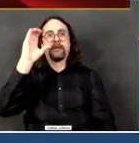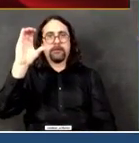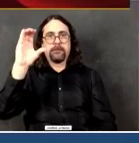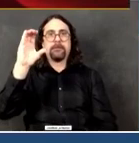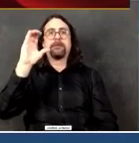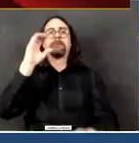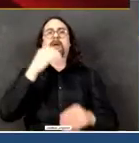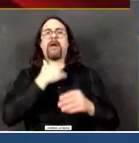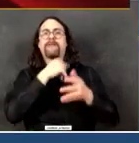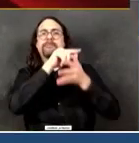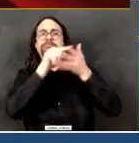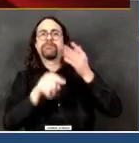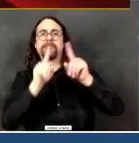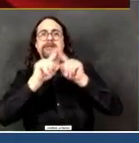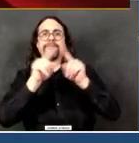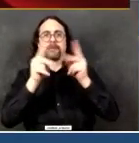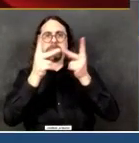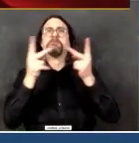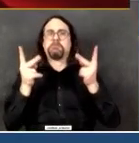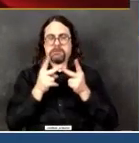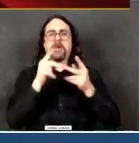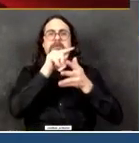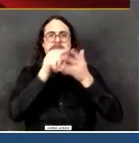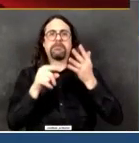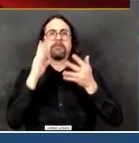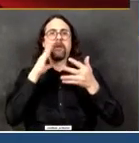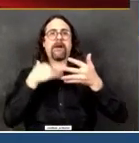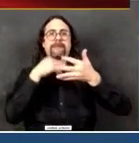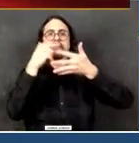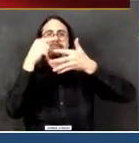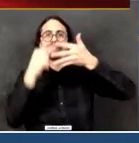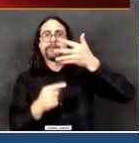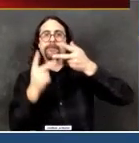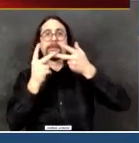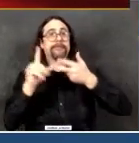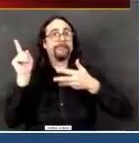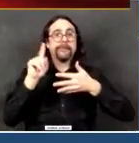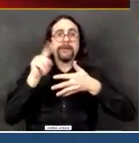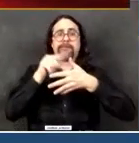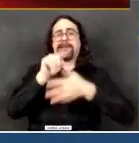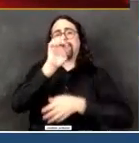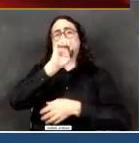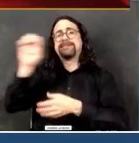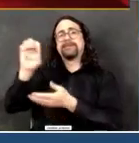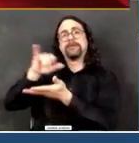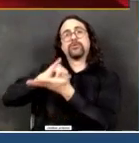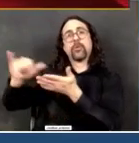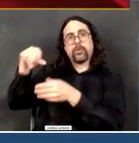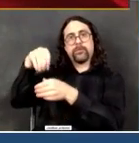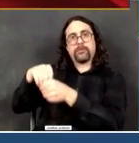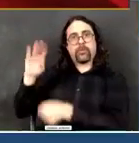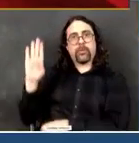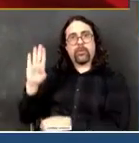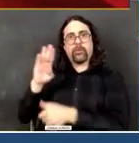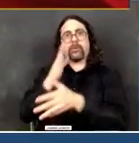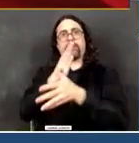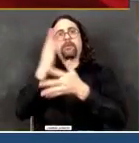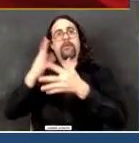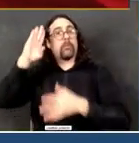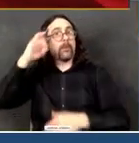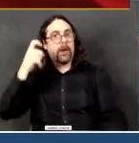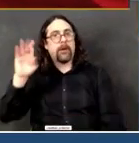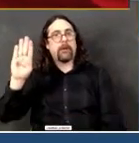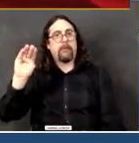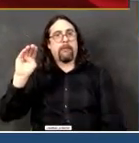Vanderbilt Clinic in Staten Island. We will be setting up a system. We'll announce the details soon